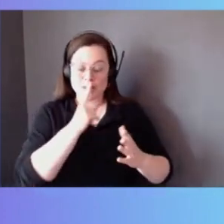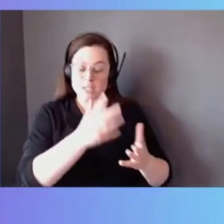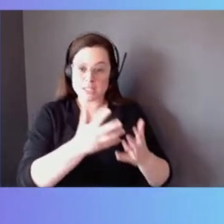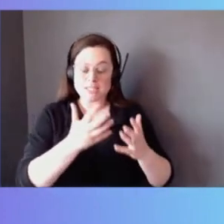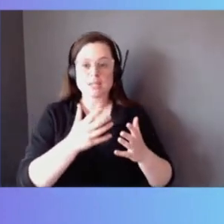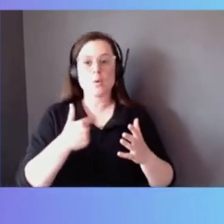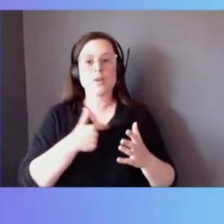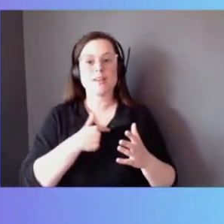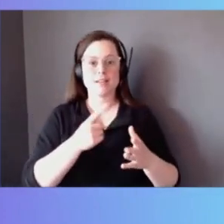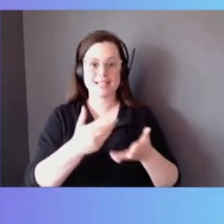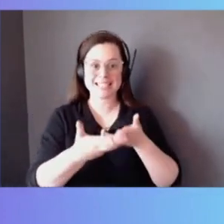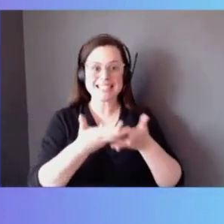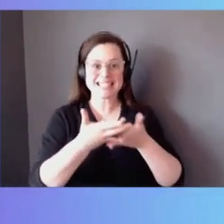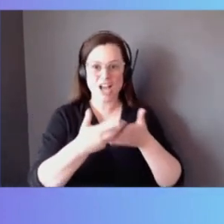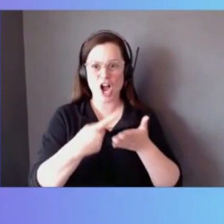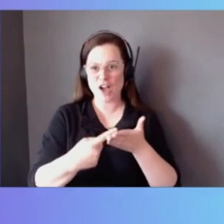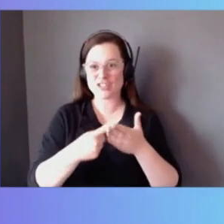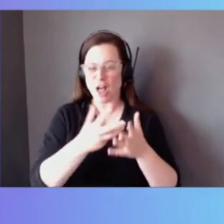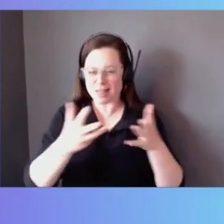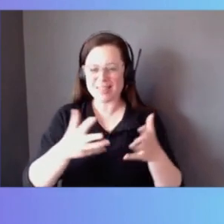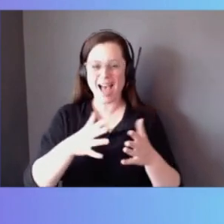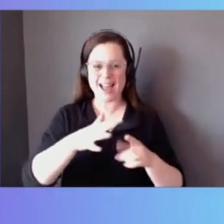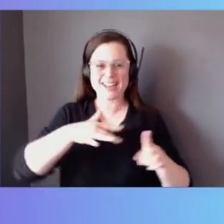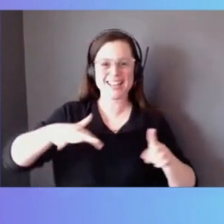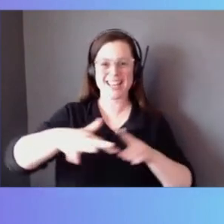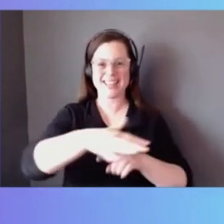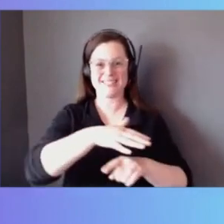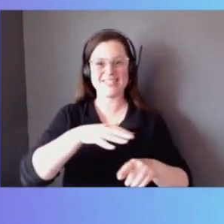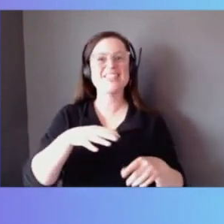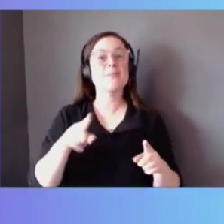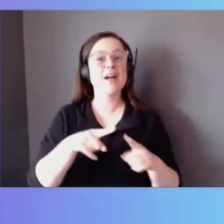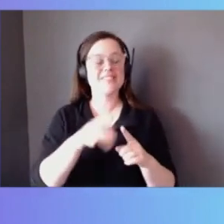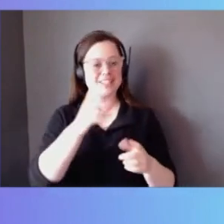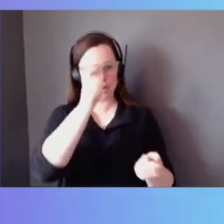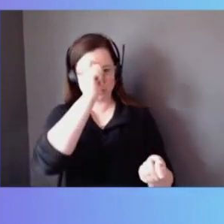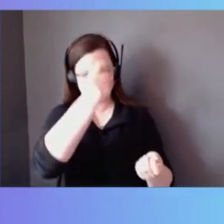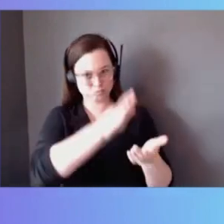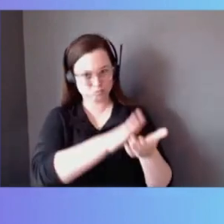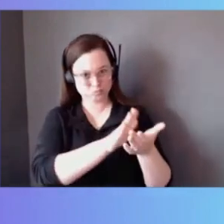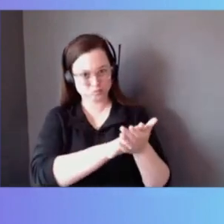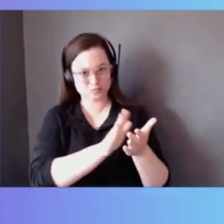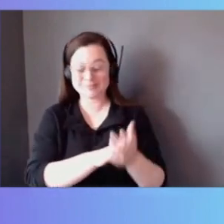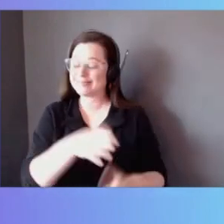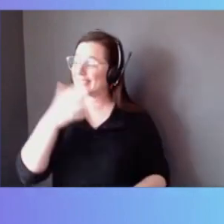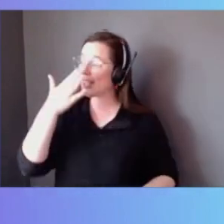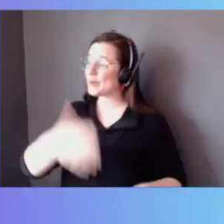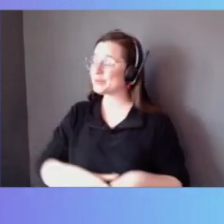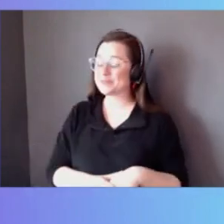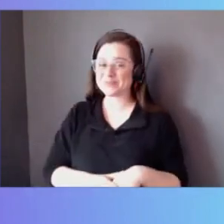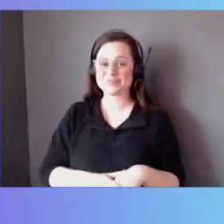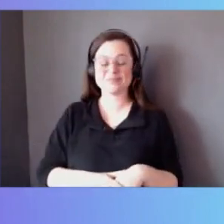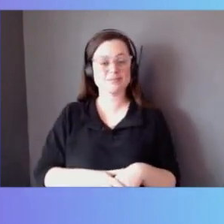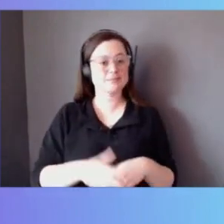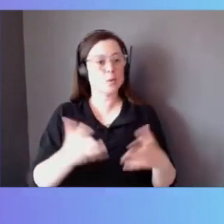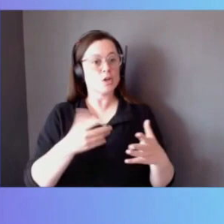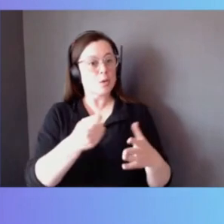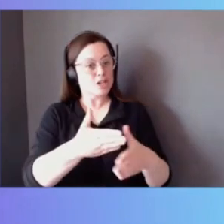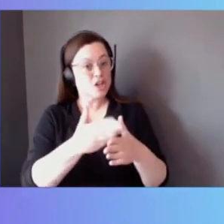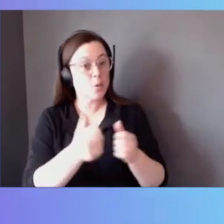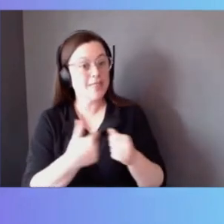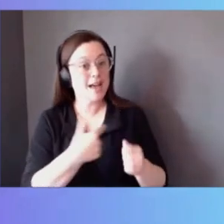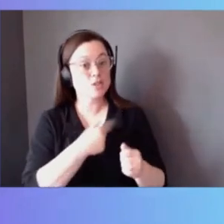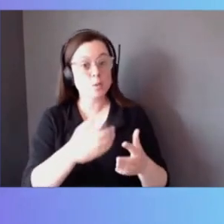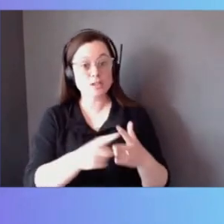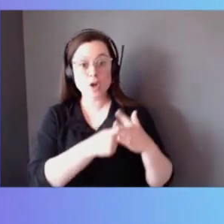in the field about it. So, hats off to you. Thank you. So, do you have anything for us today? Like, do you want to kick off with